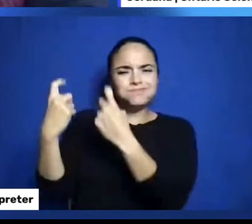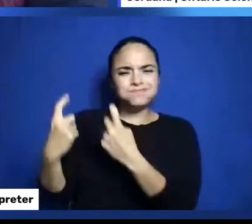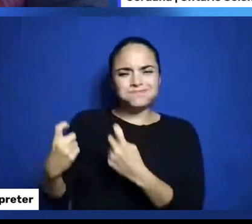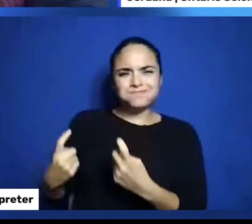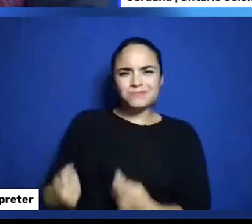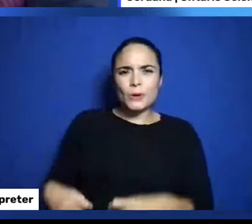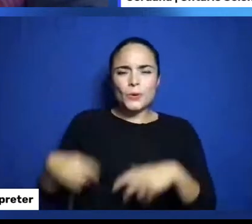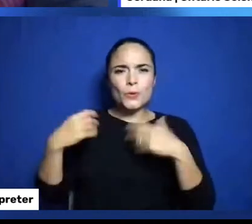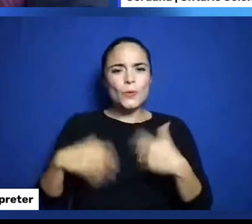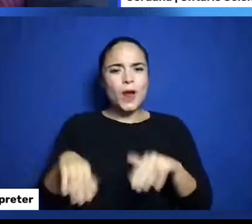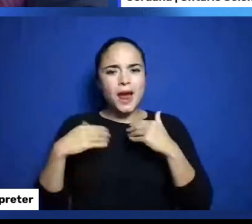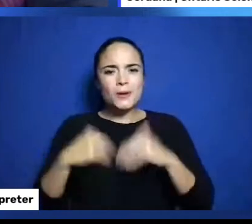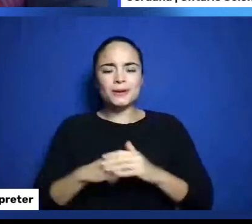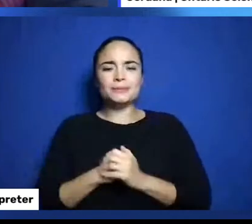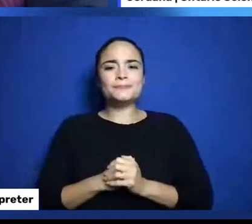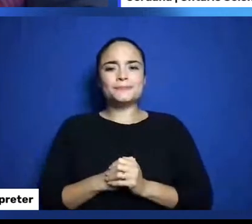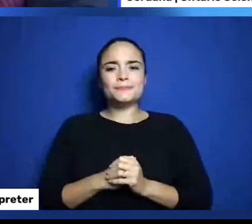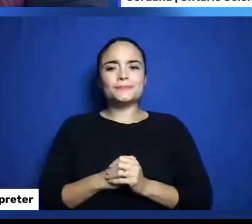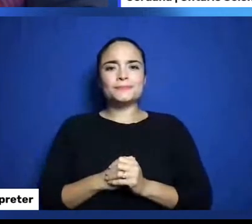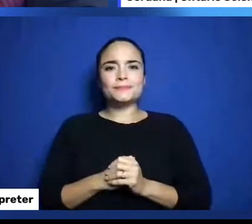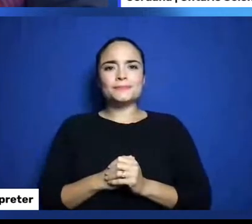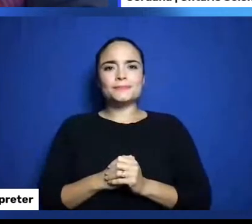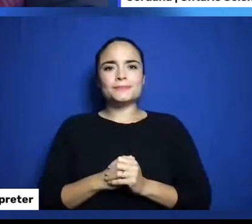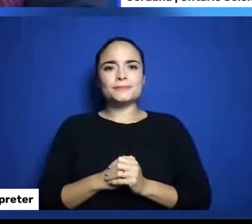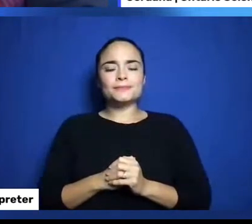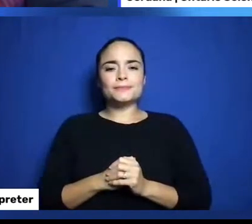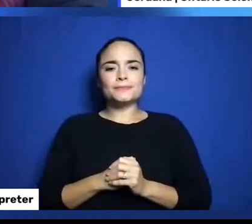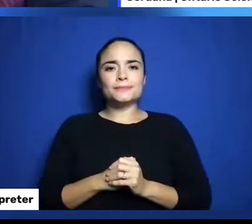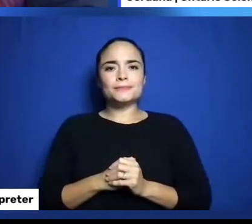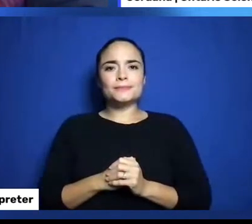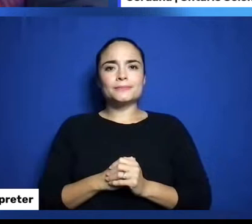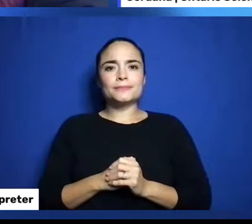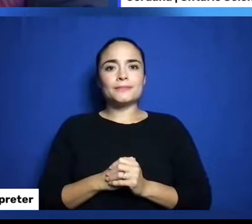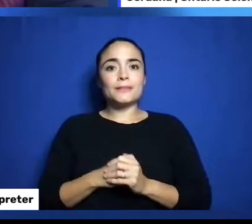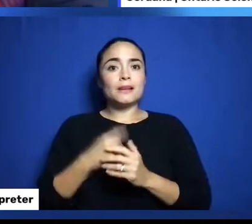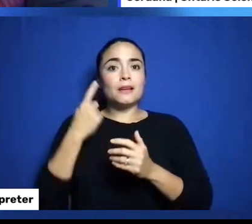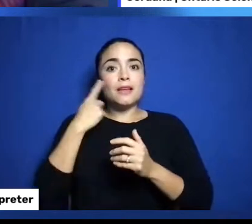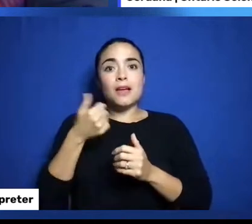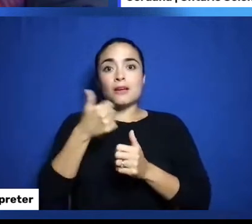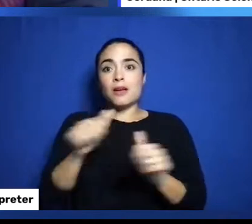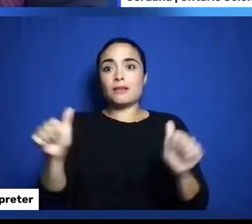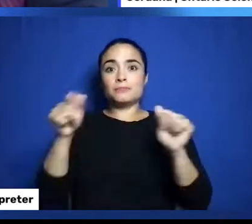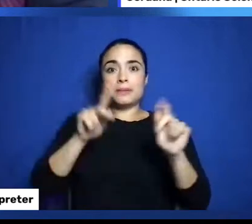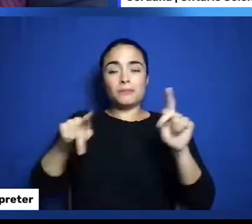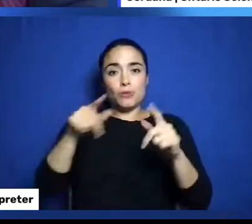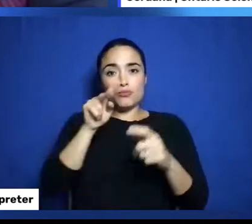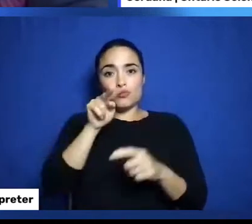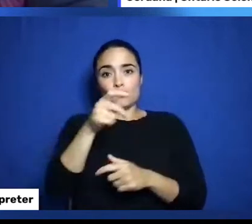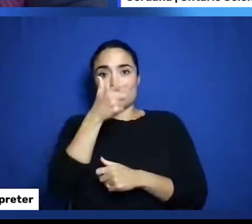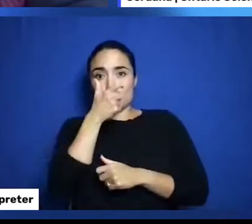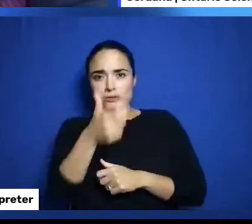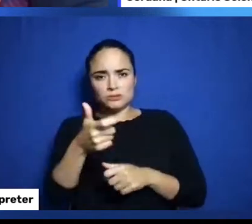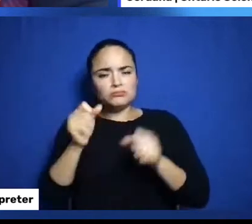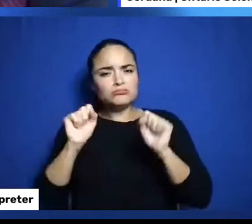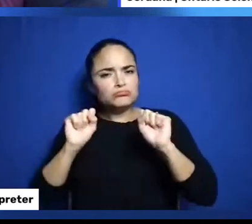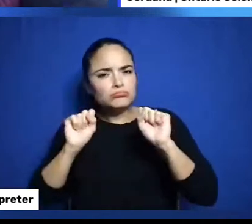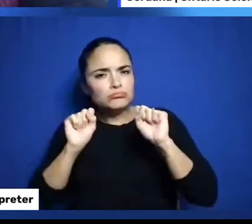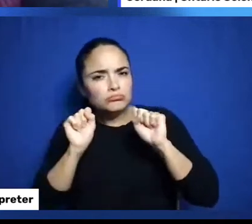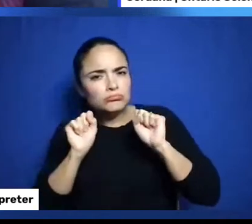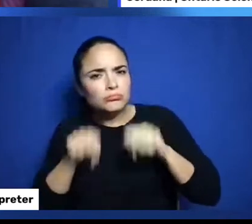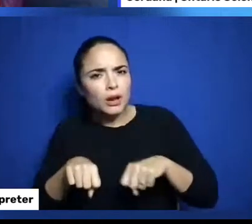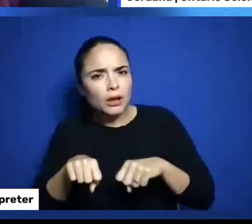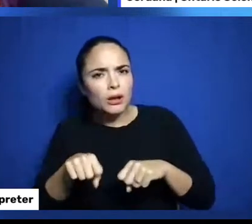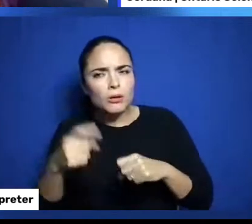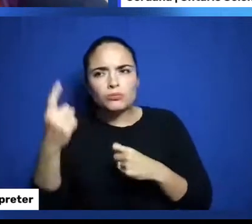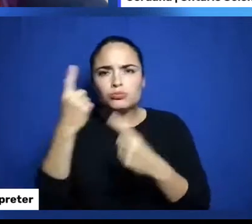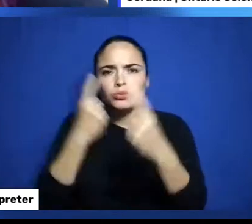So, for everyone watching. If you haven't already. Remember. That you could submit any questions. In the chat. And, we'll do our best. To get to as many of them. As we can.